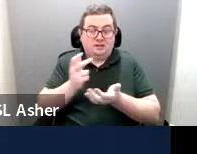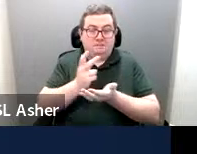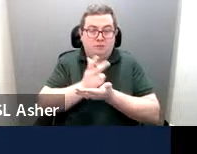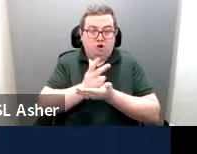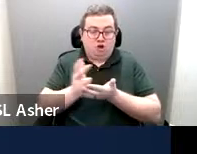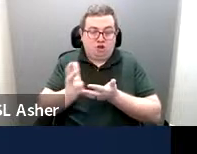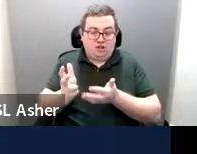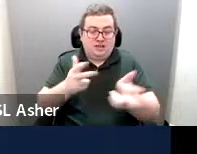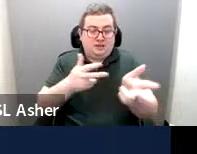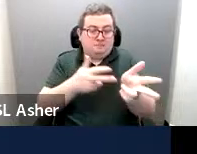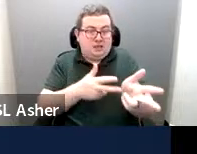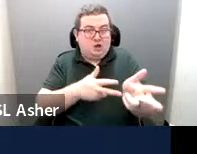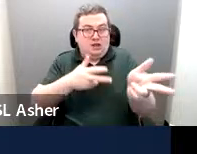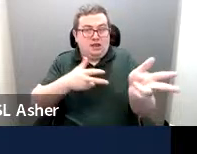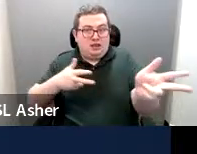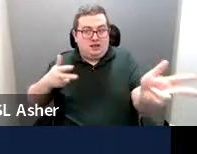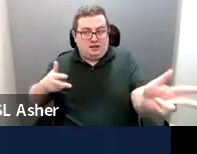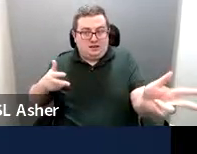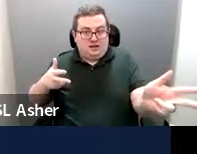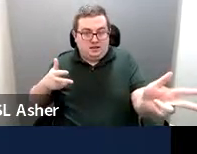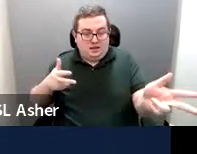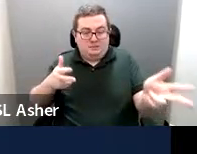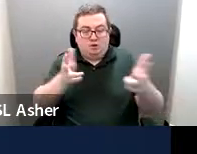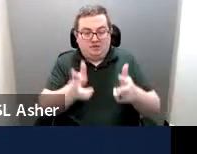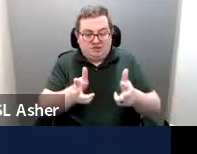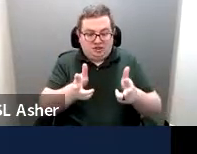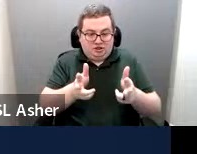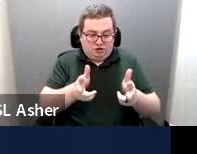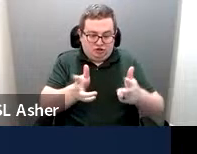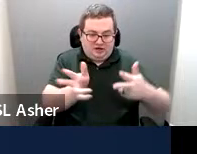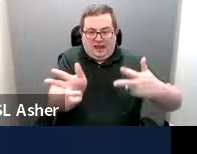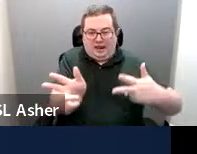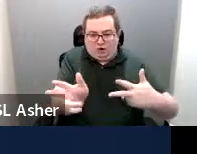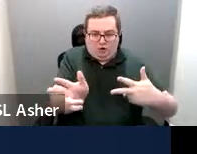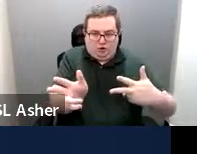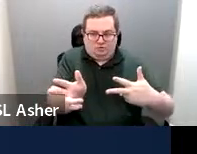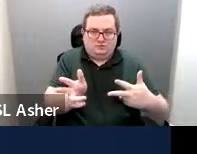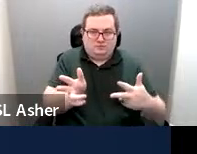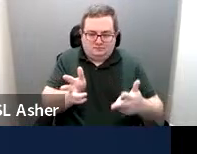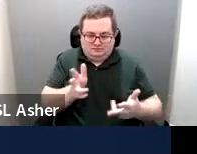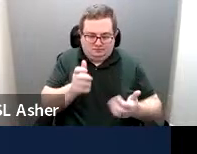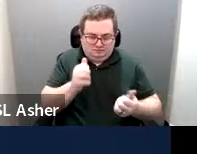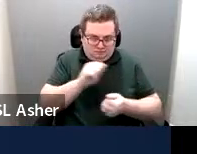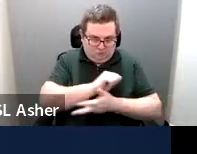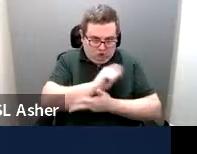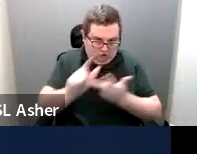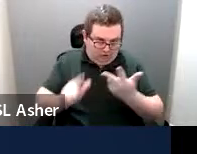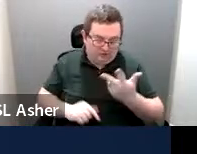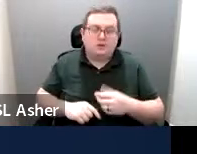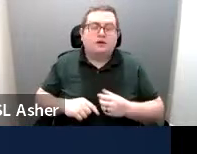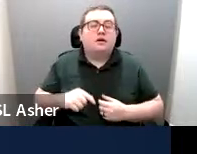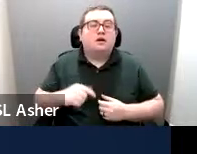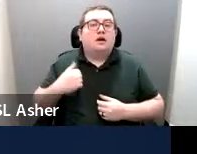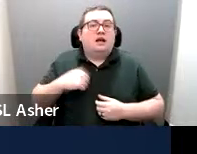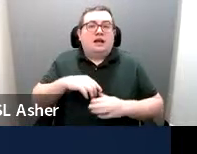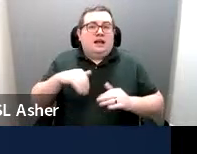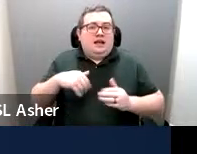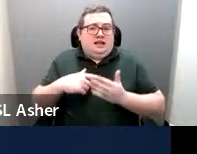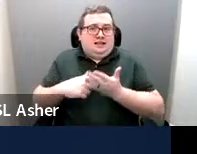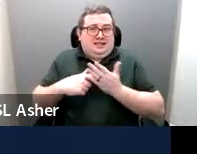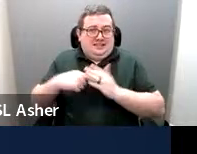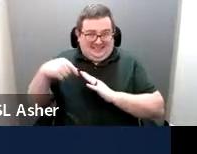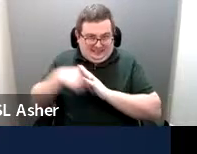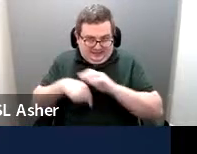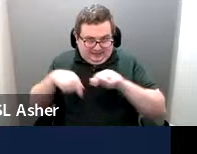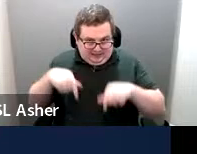perpendicular and angled. Um, and we didn't discuss it here today